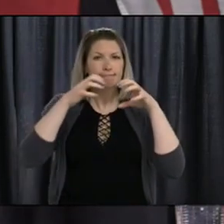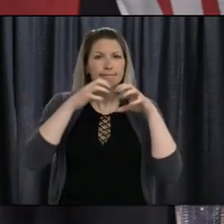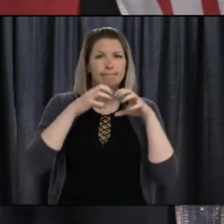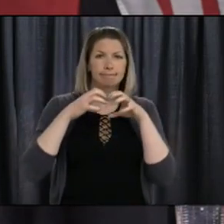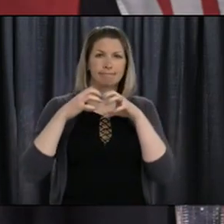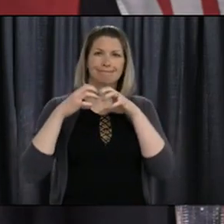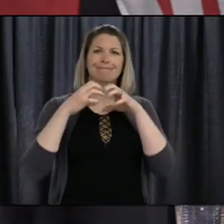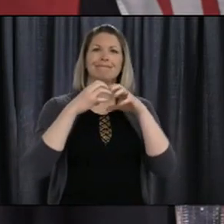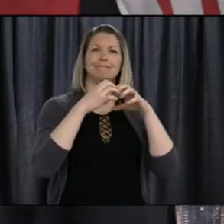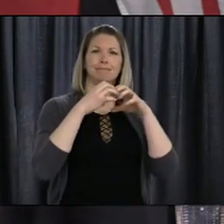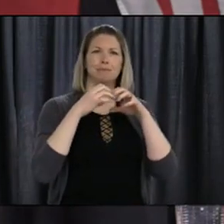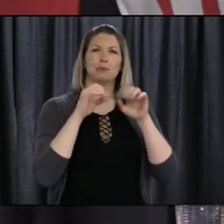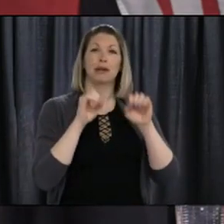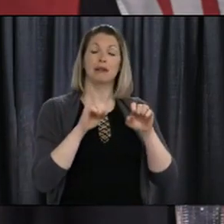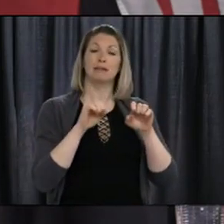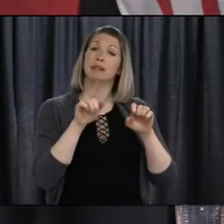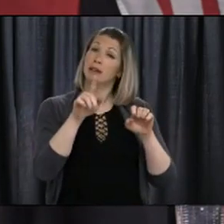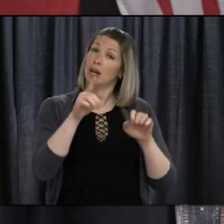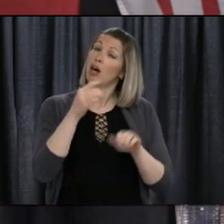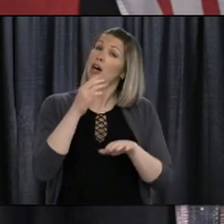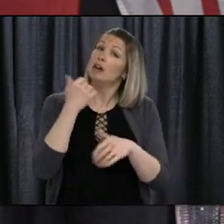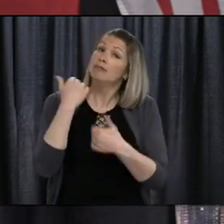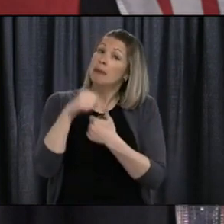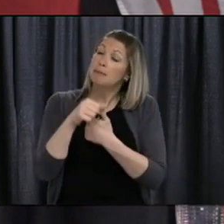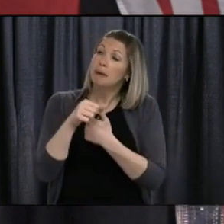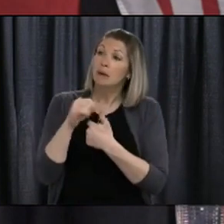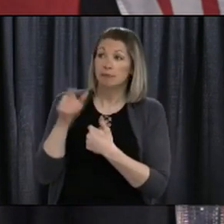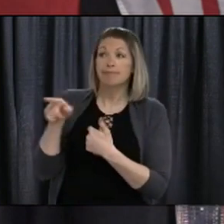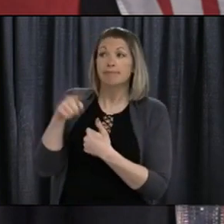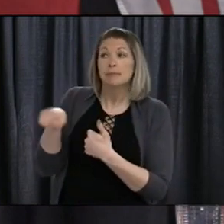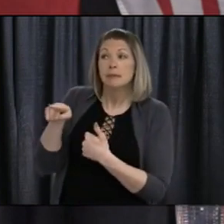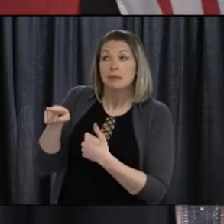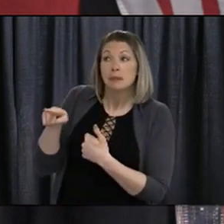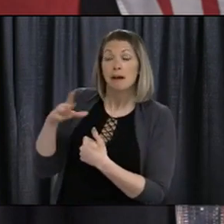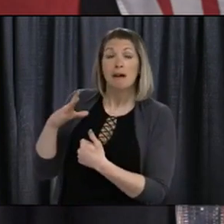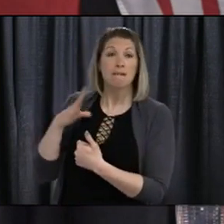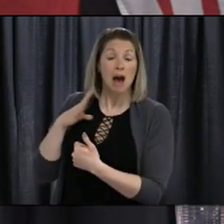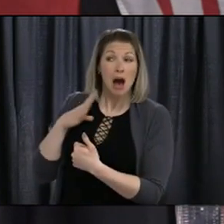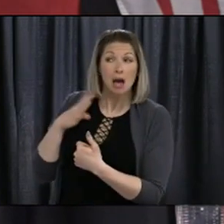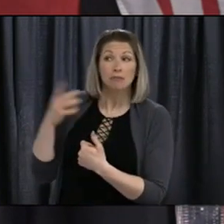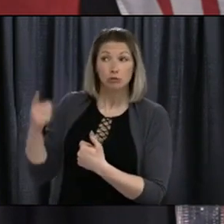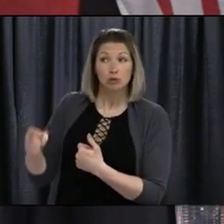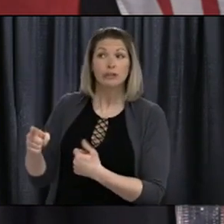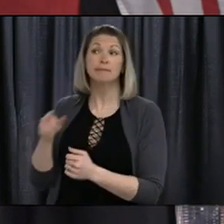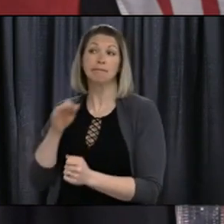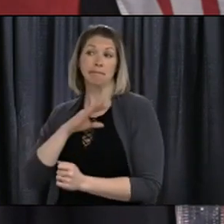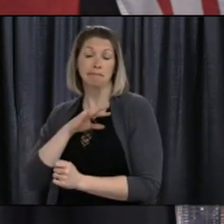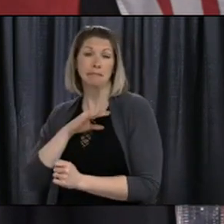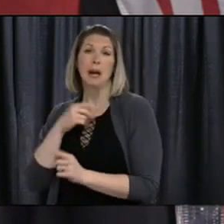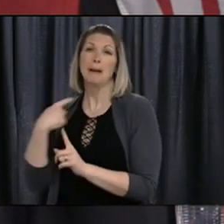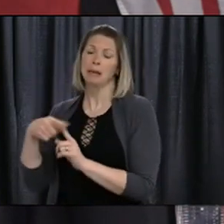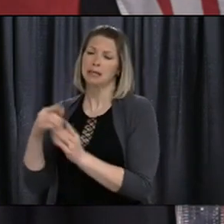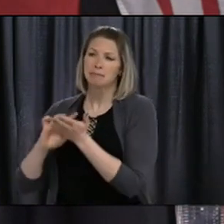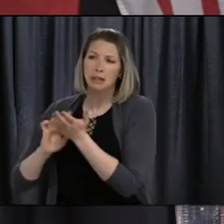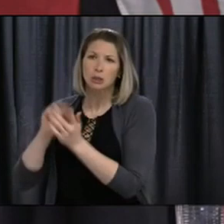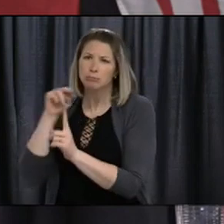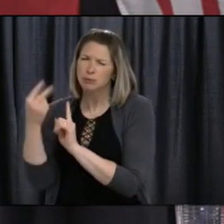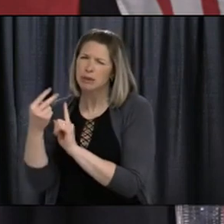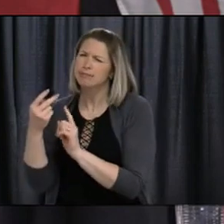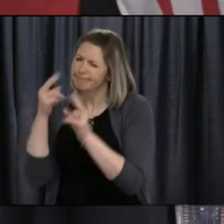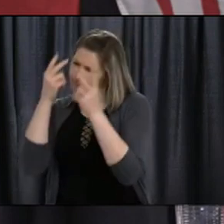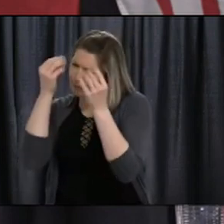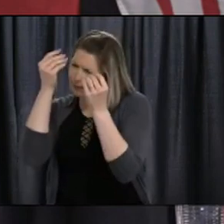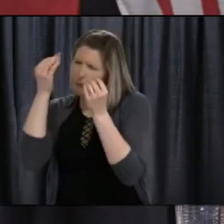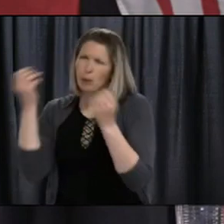to be very cautious. Now, as we head into the weekend, please keep safety top of mind and respect the health